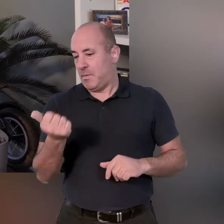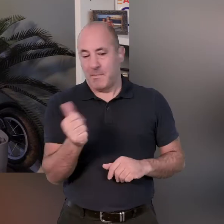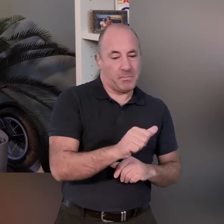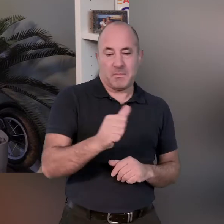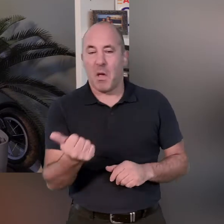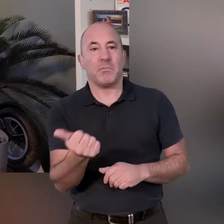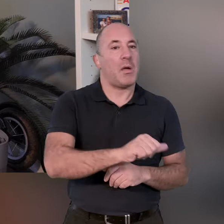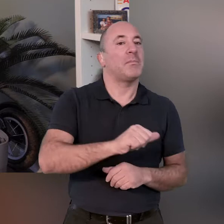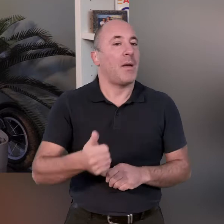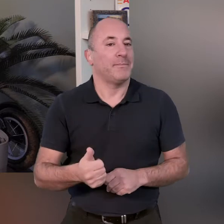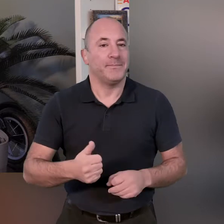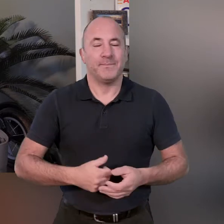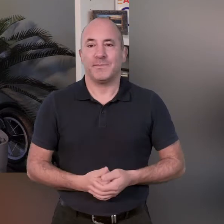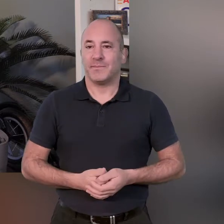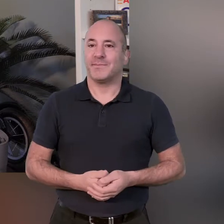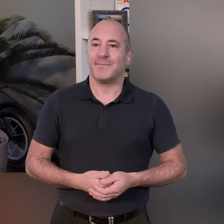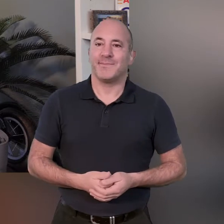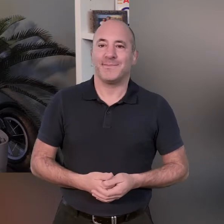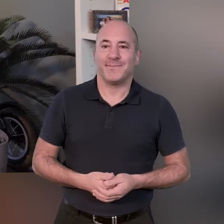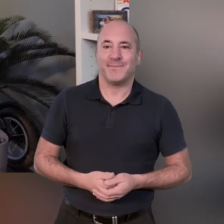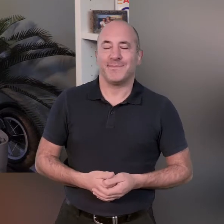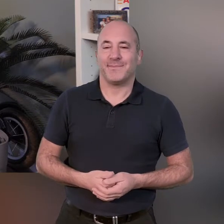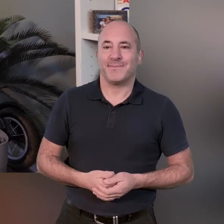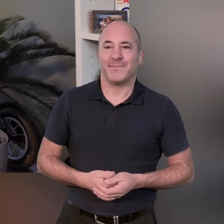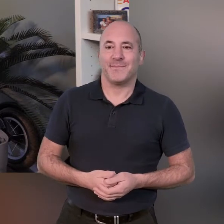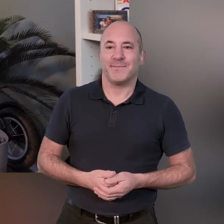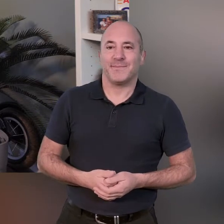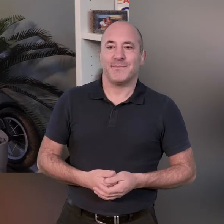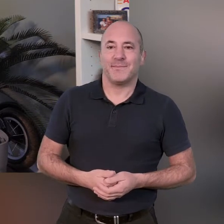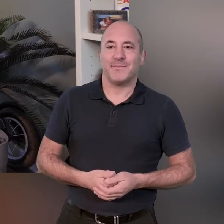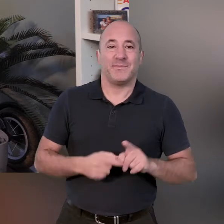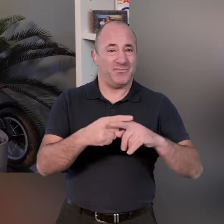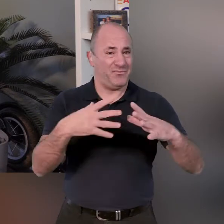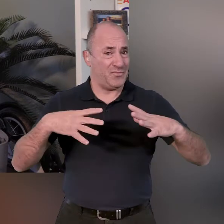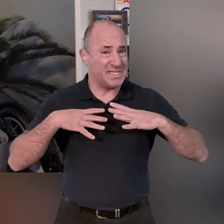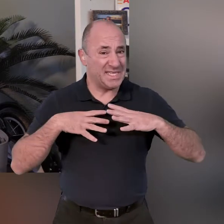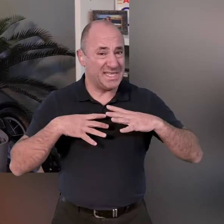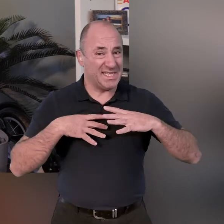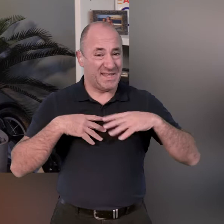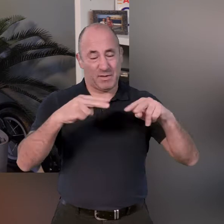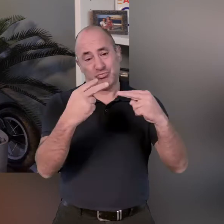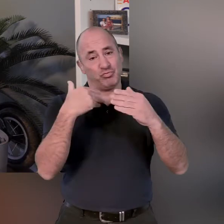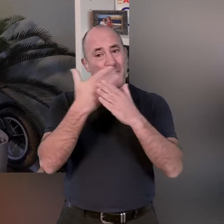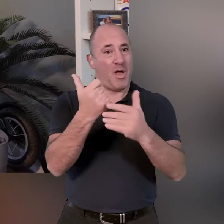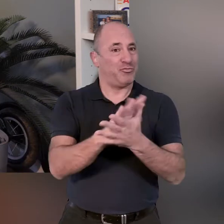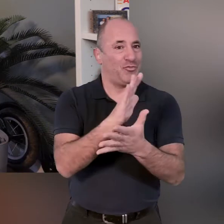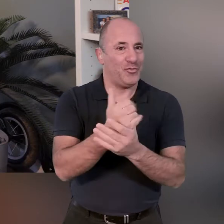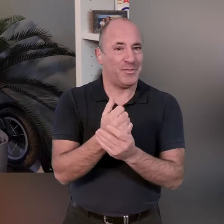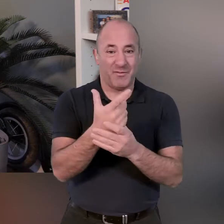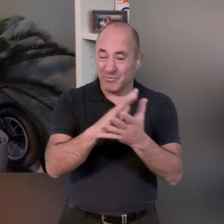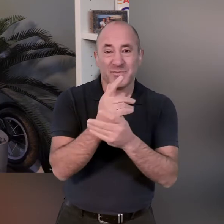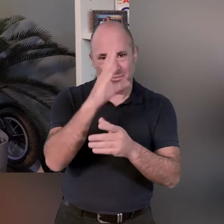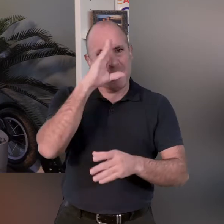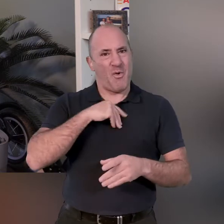back and forth doing different exercises here but i hope you're ready and i hope you've enjoyed the video so far